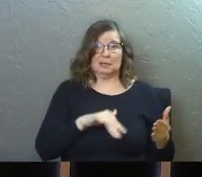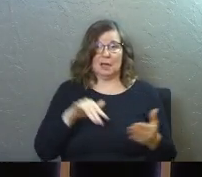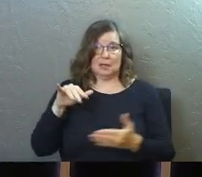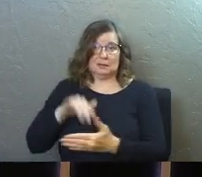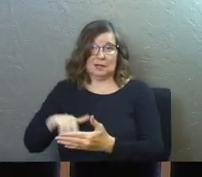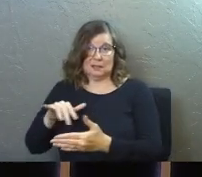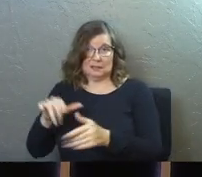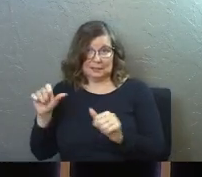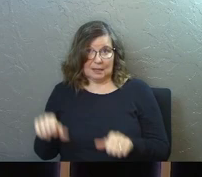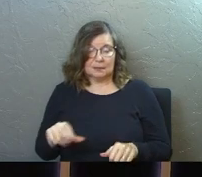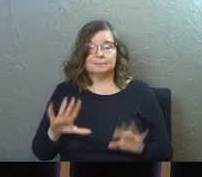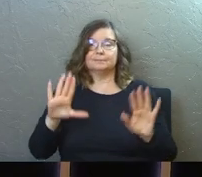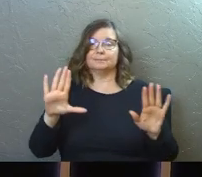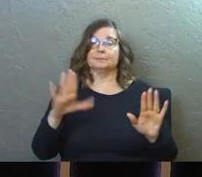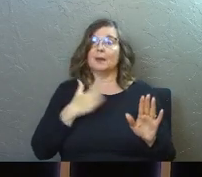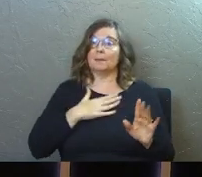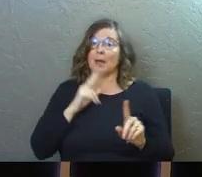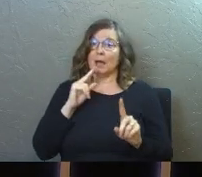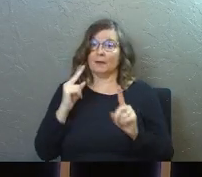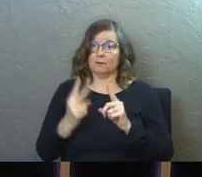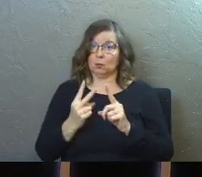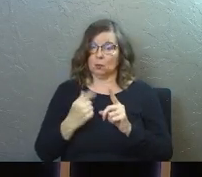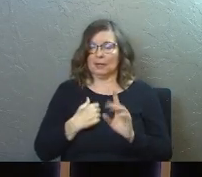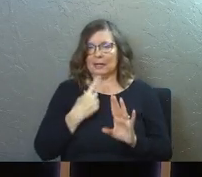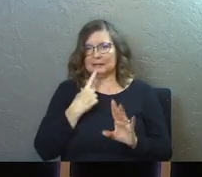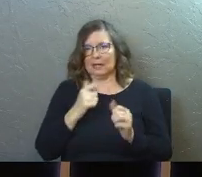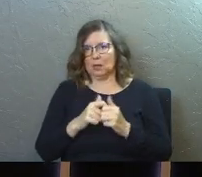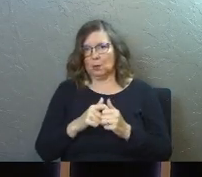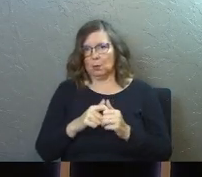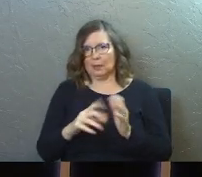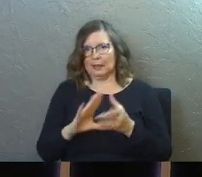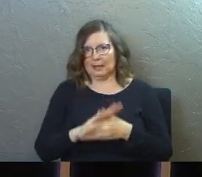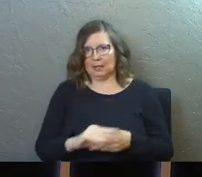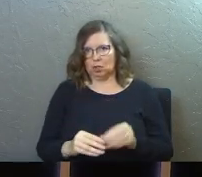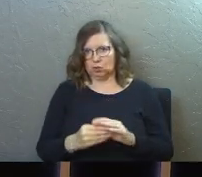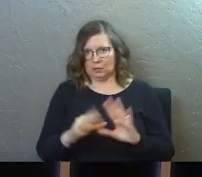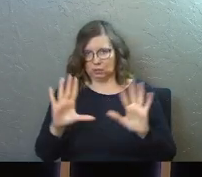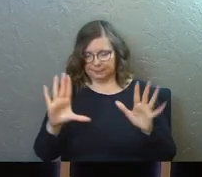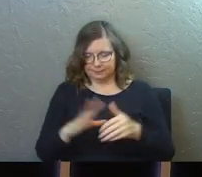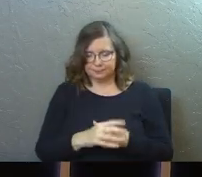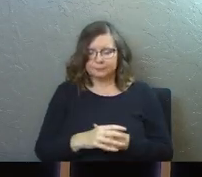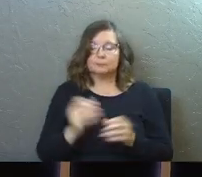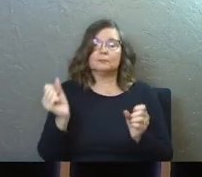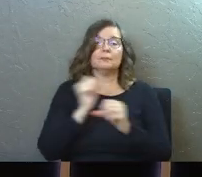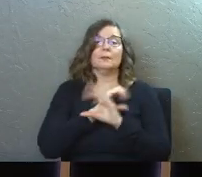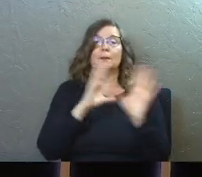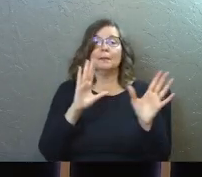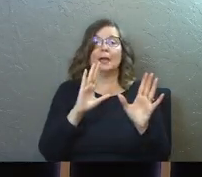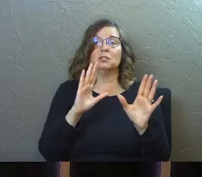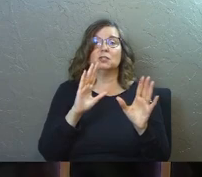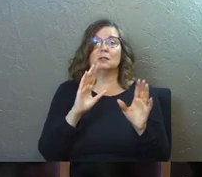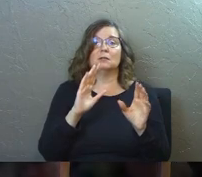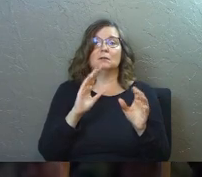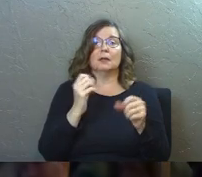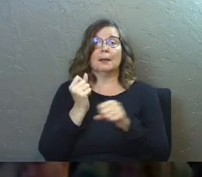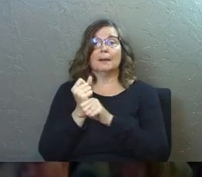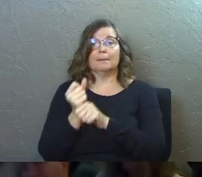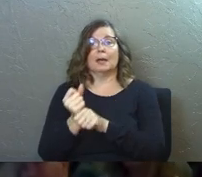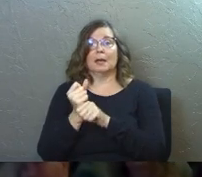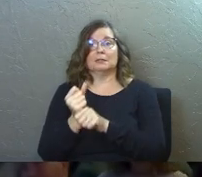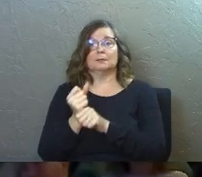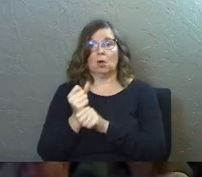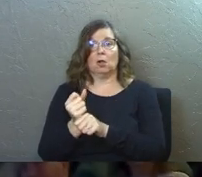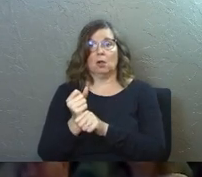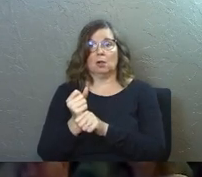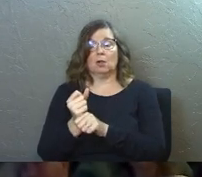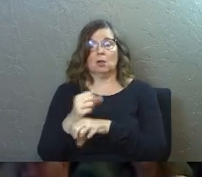But here is my view on this. And I'll say it with an illustration. Imagine it's the World Series. And this